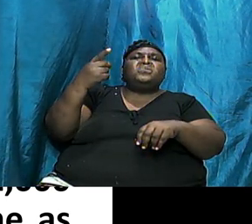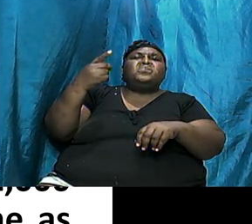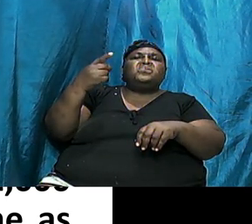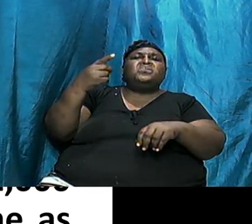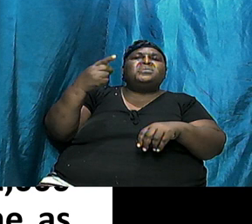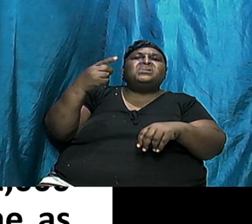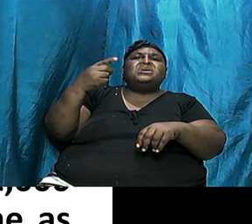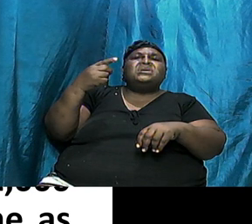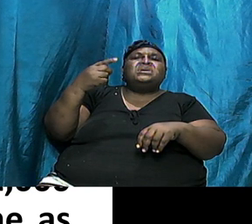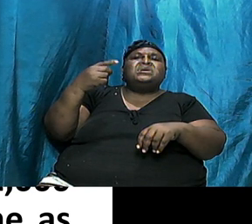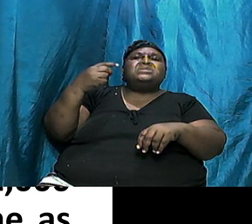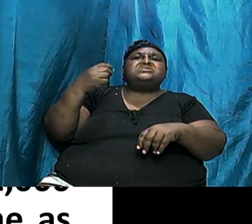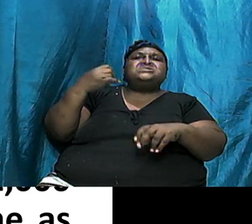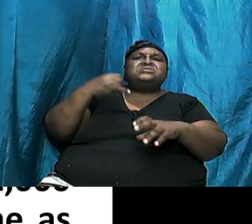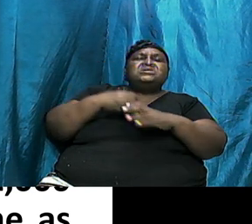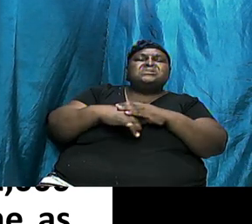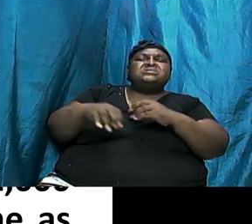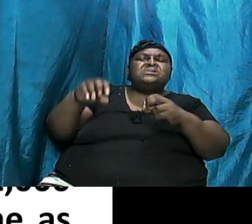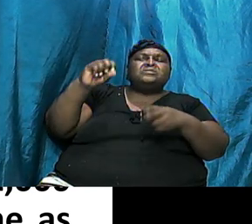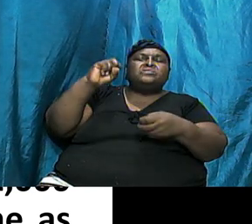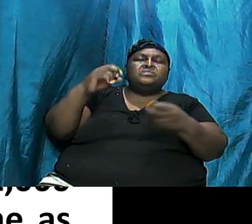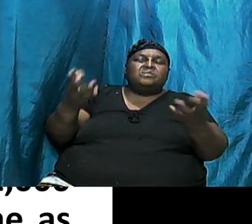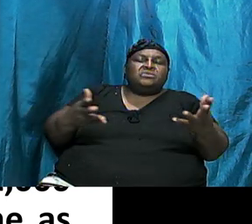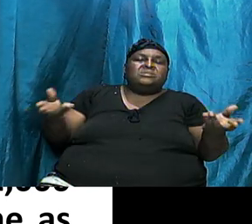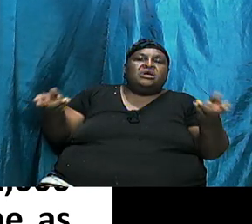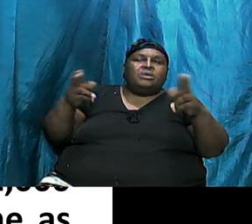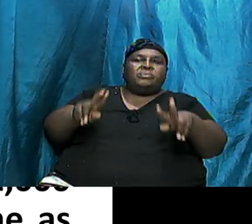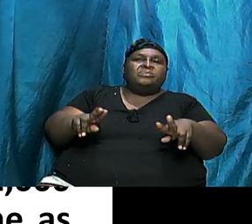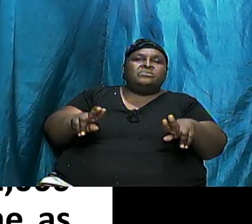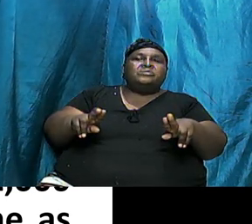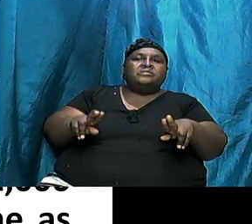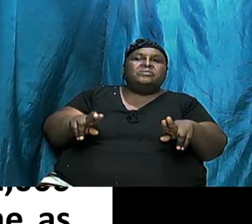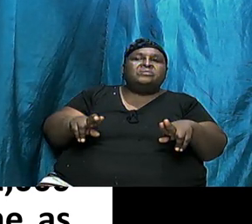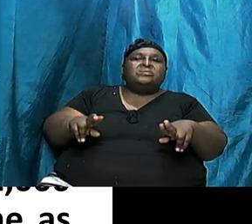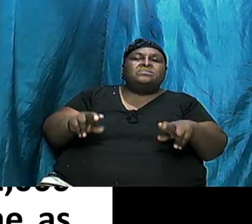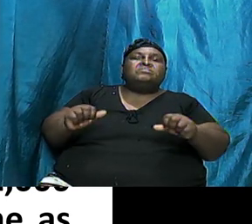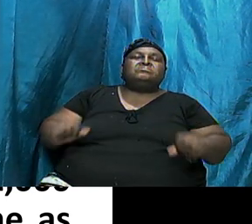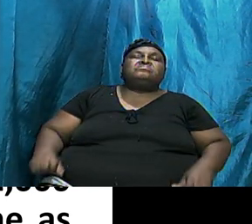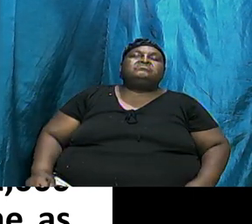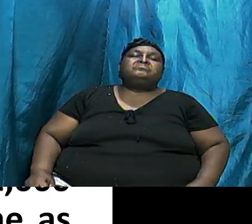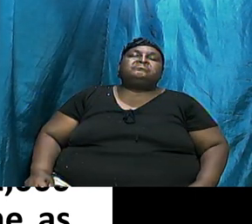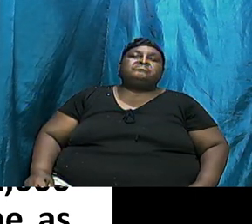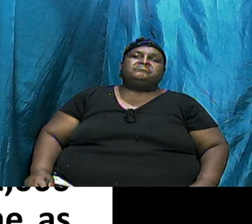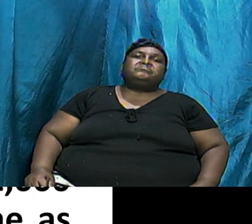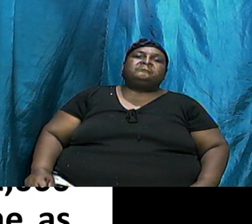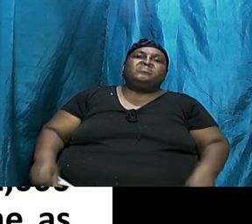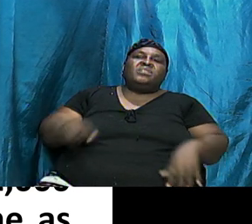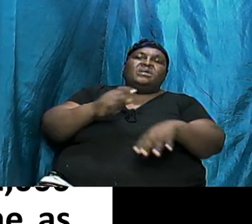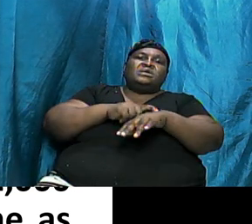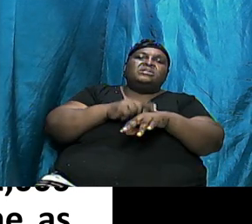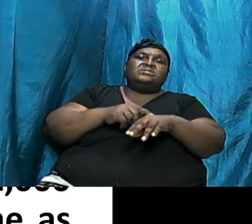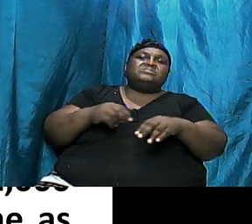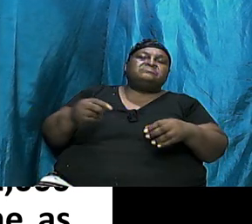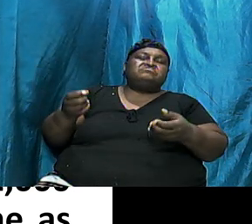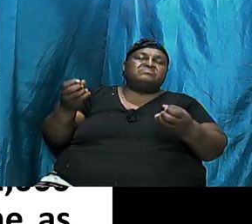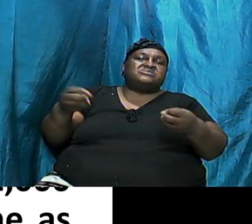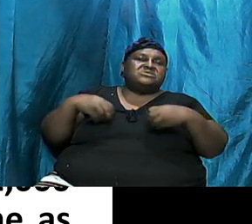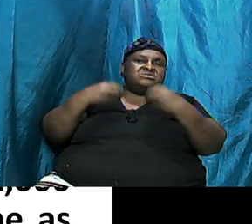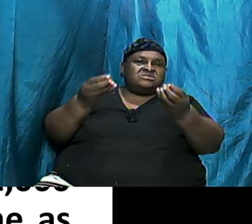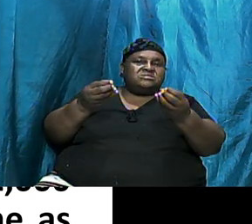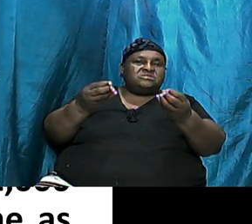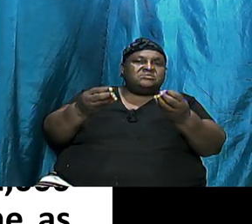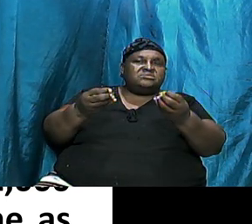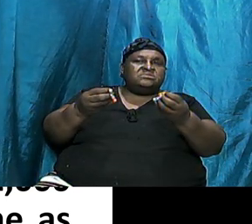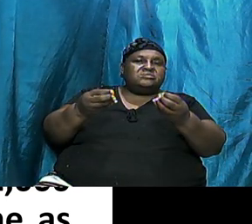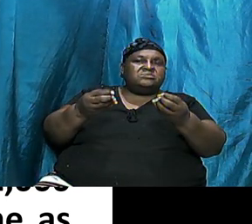To Looking At The History Of Redemption And The Redemption Story Itself Than The Time That Is Given To Look At The History